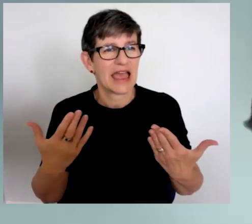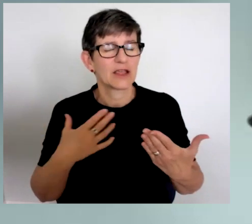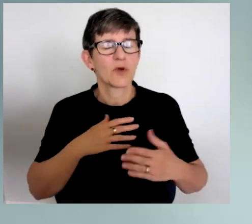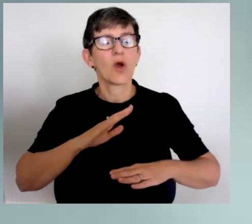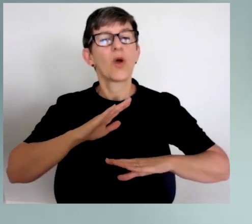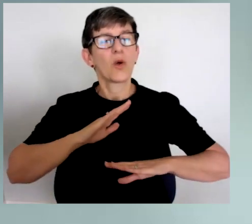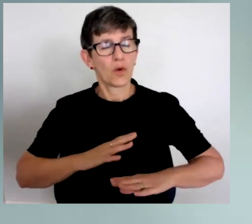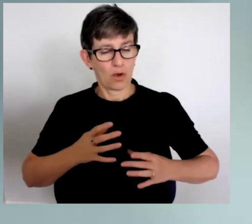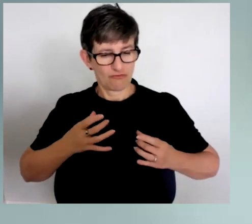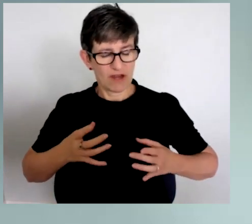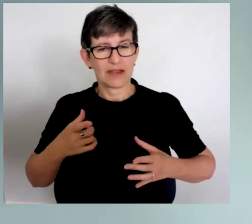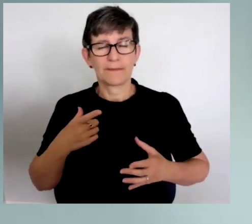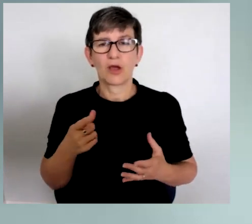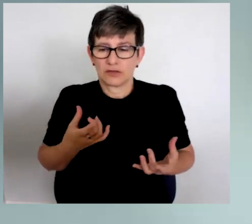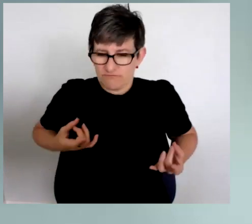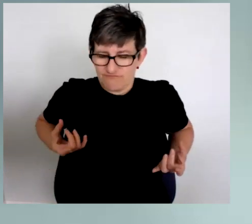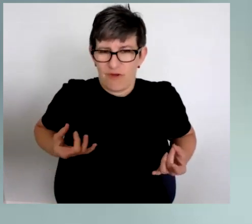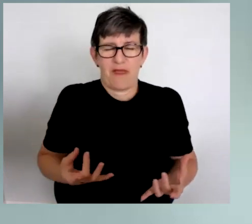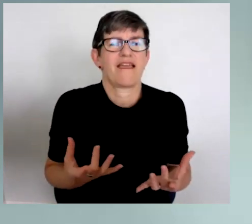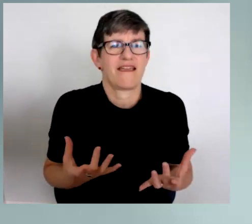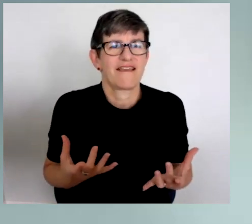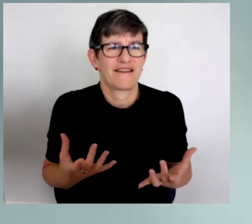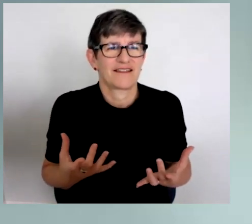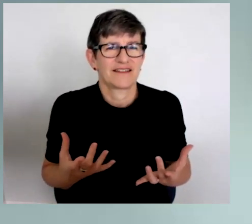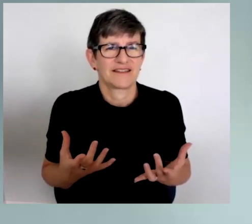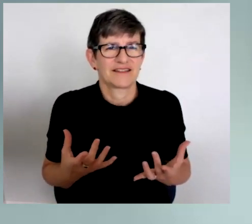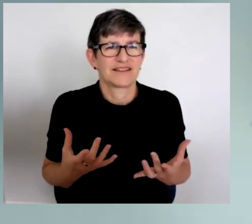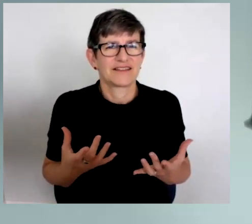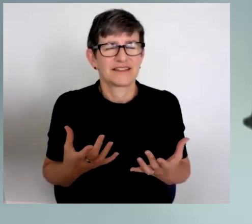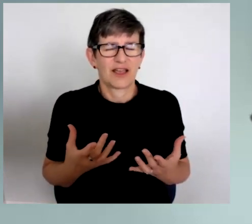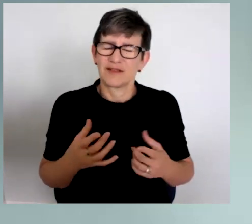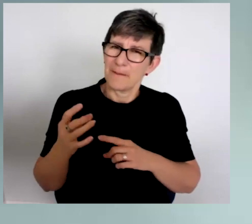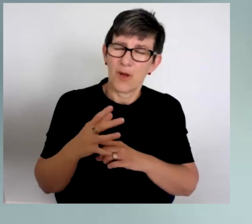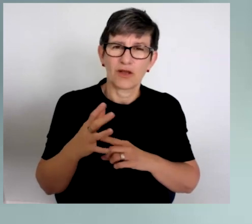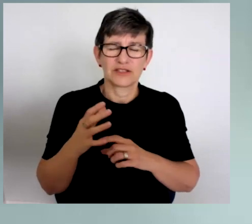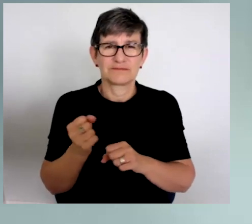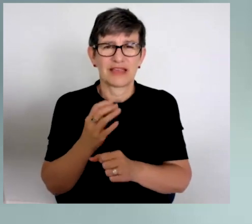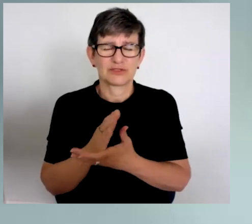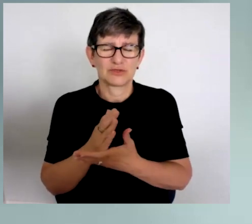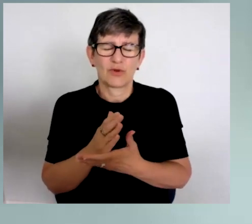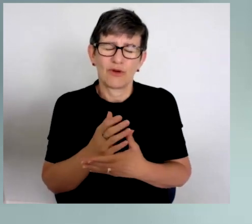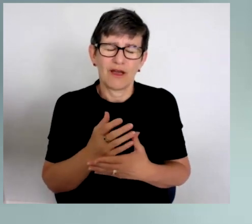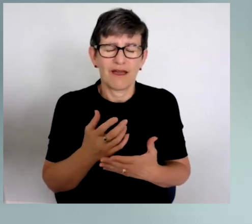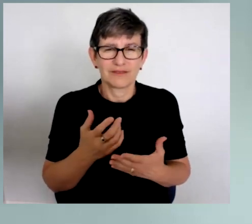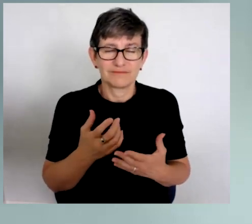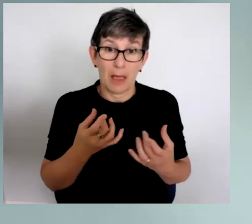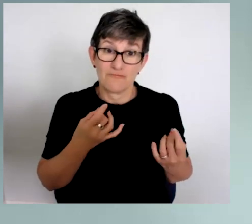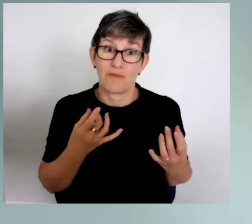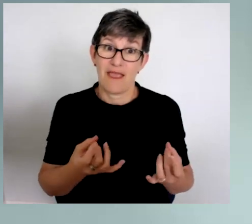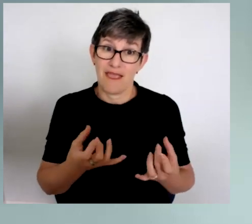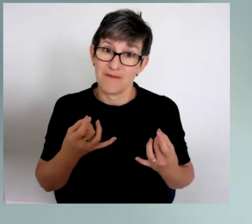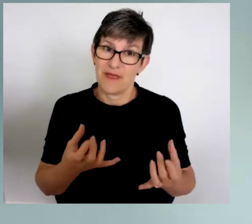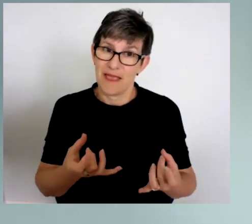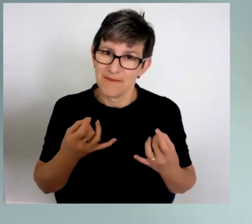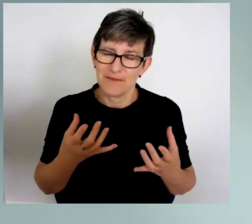it's just really, really important to be as prepared as you can be. And that was